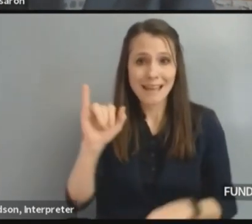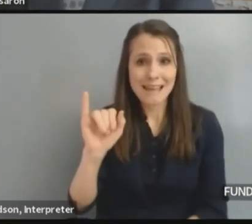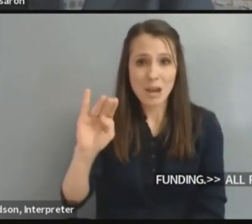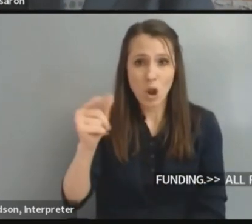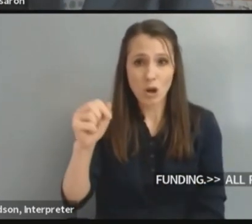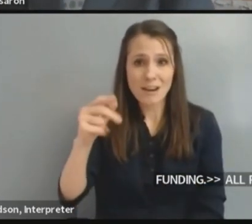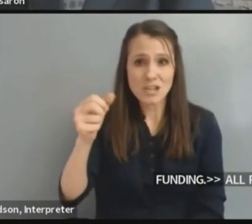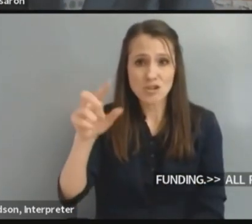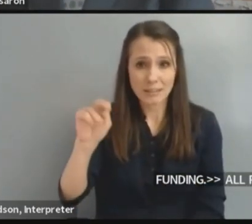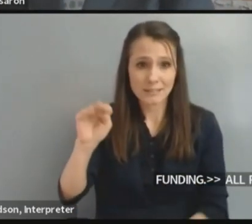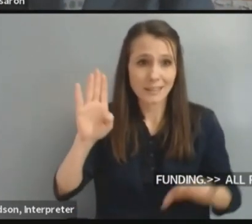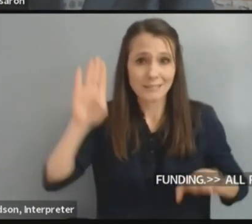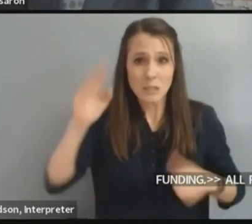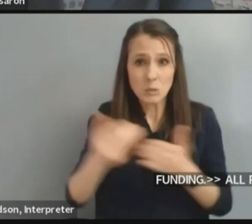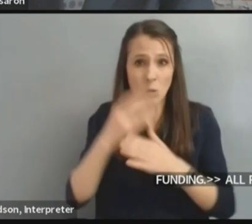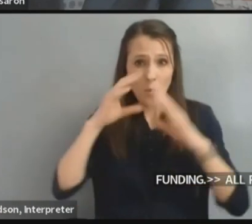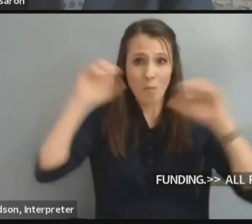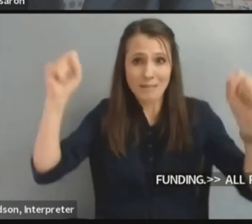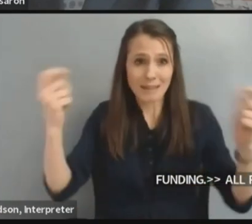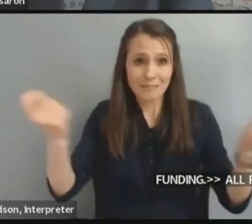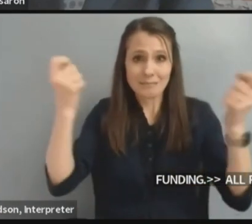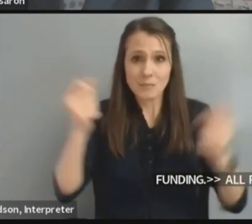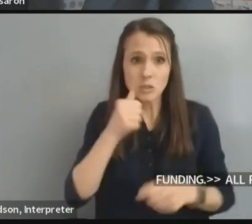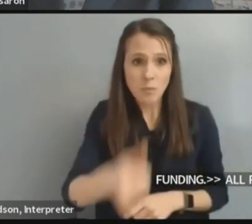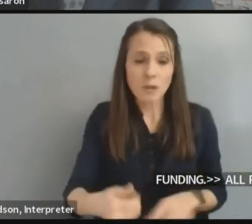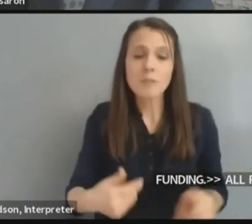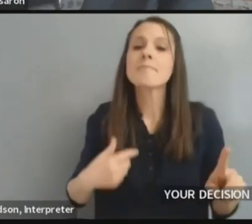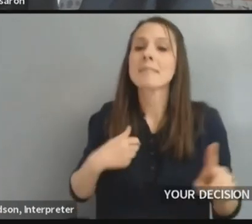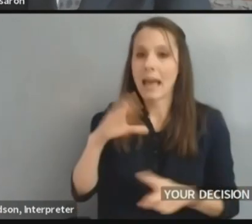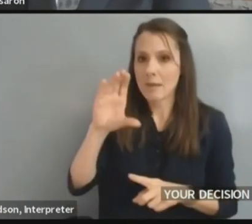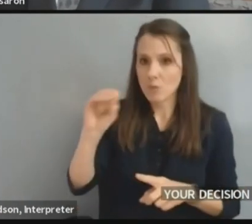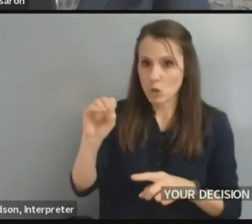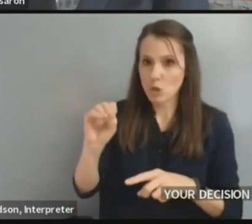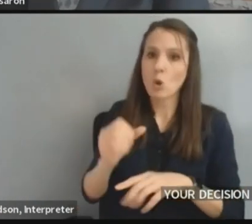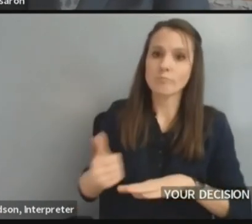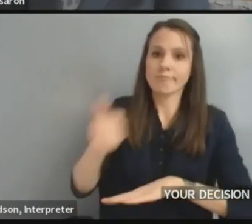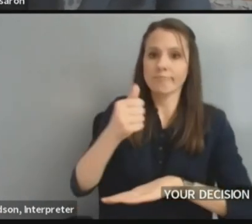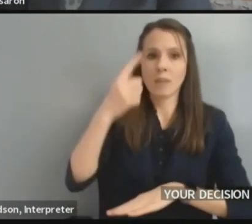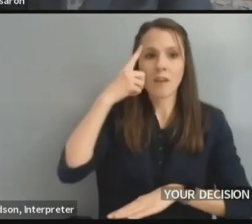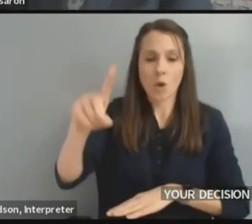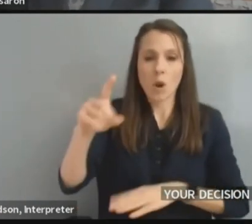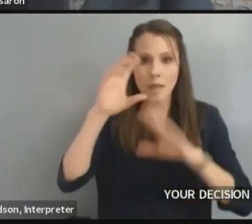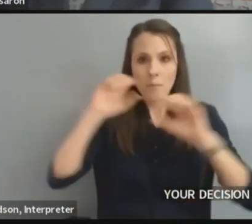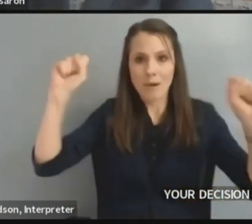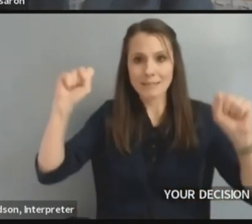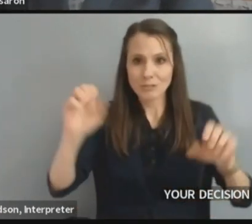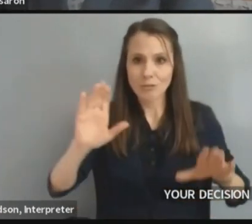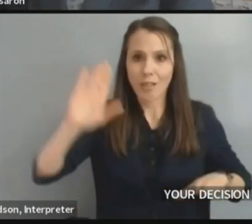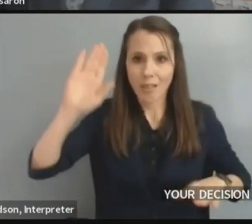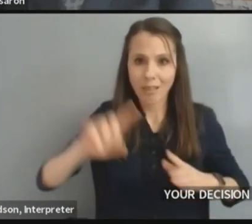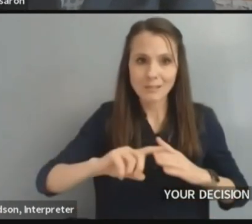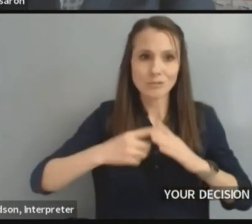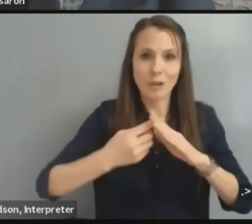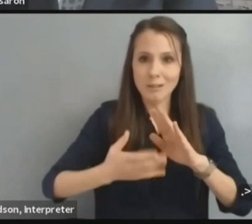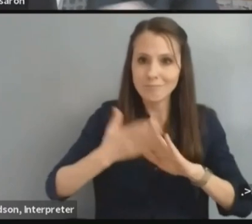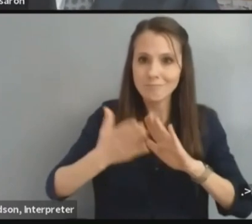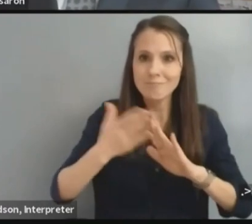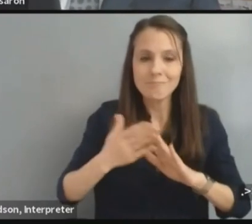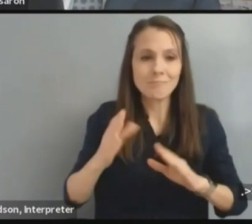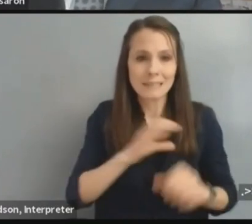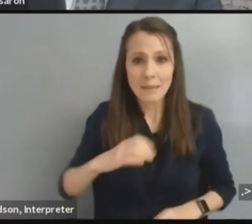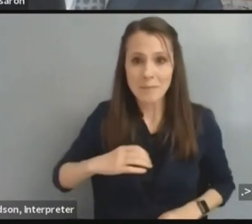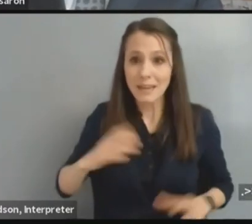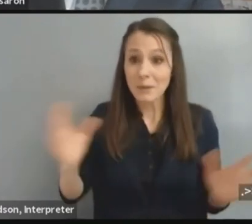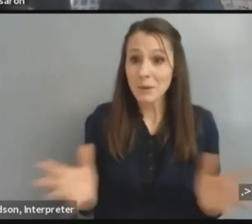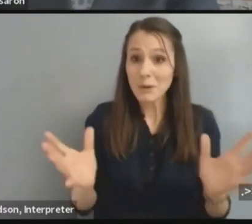Yeah, so, you know, Rick, I am a co-chair for the Presidential Inaugural Committee. We are encouraging Americans everywhere to